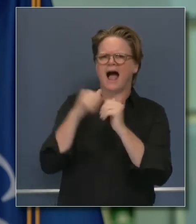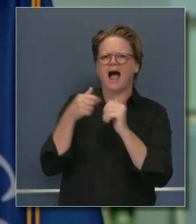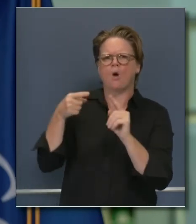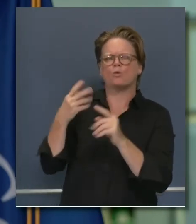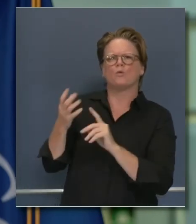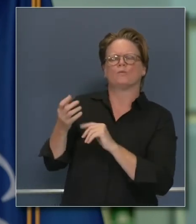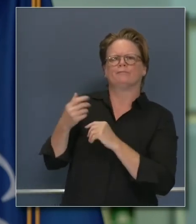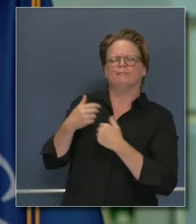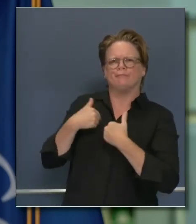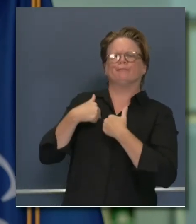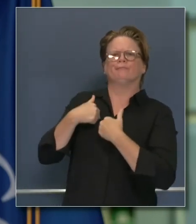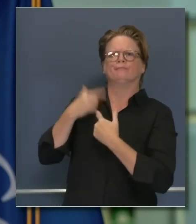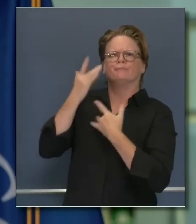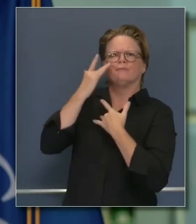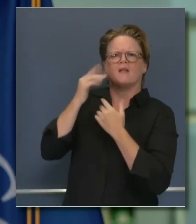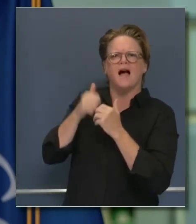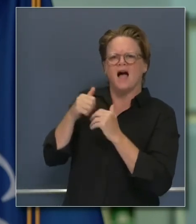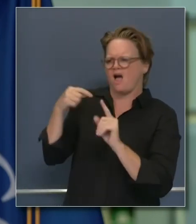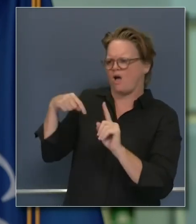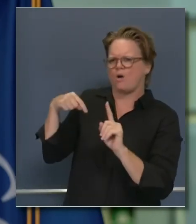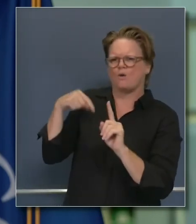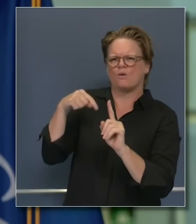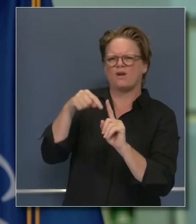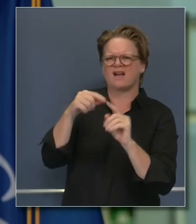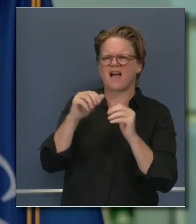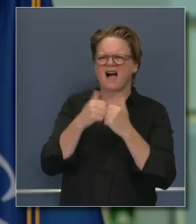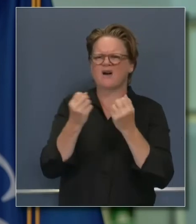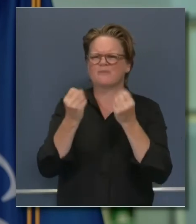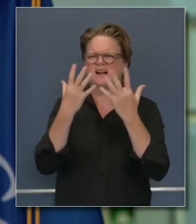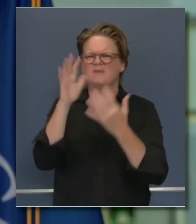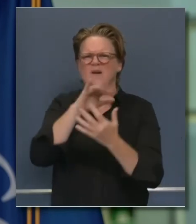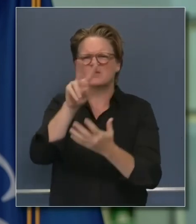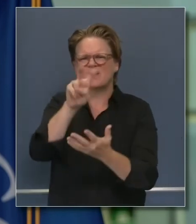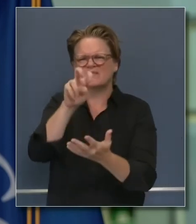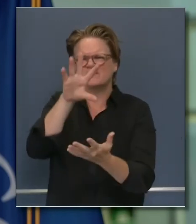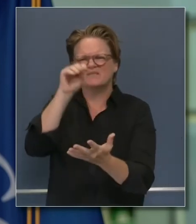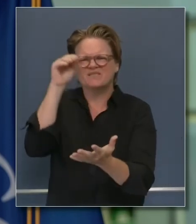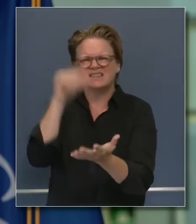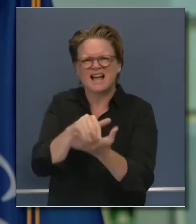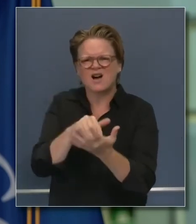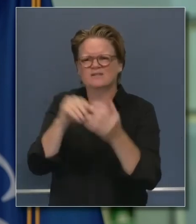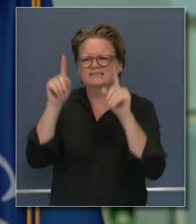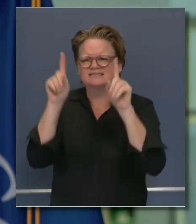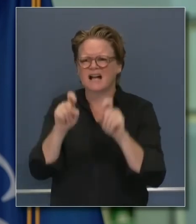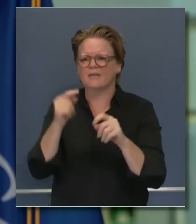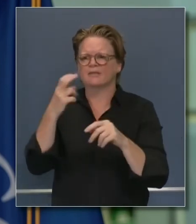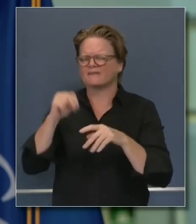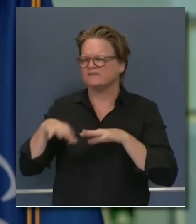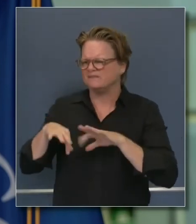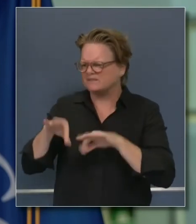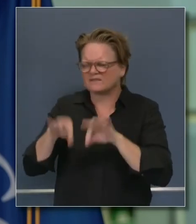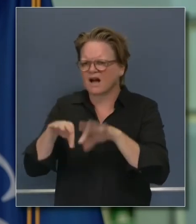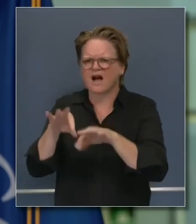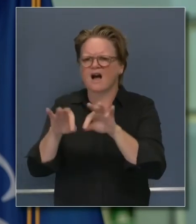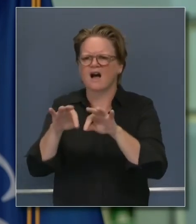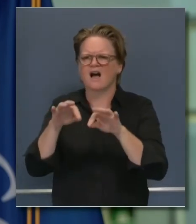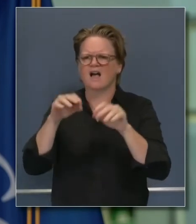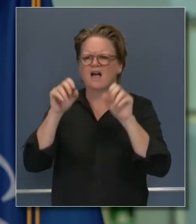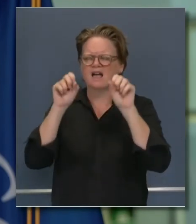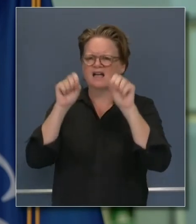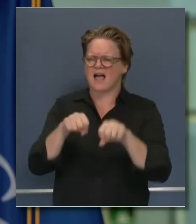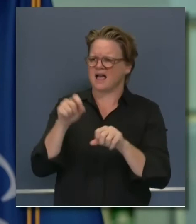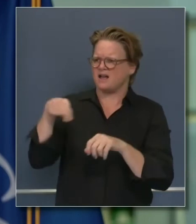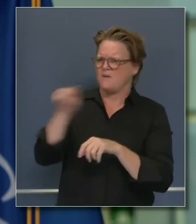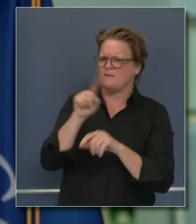as many tests? Yeah, we'll substantially advance those efforts. I'll have Dr. Galley come up in a moment and talk a little bit more specifically